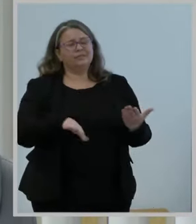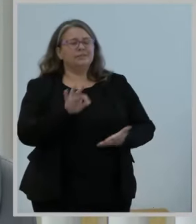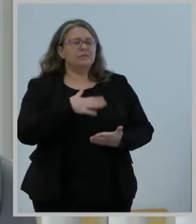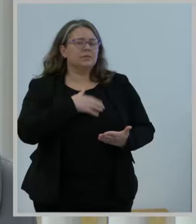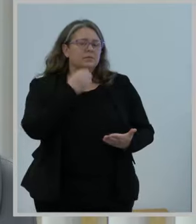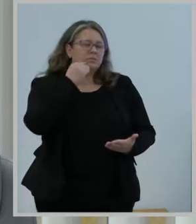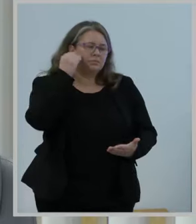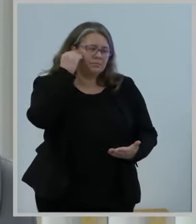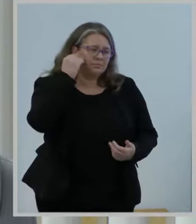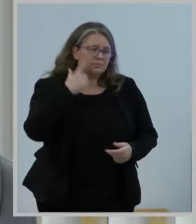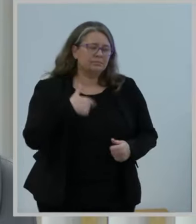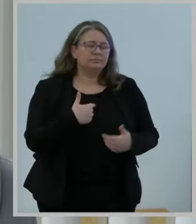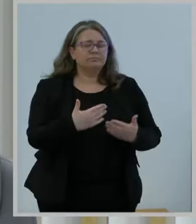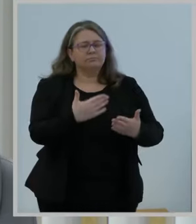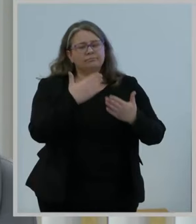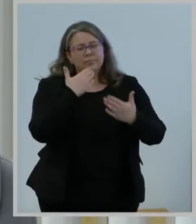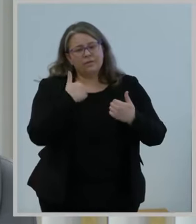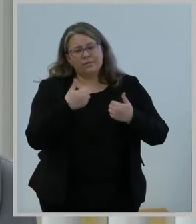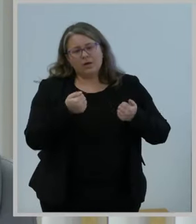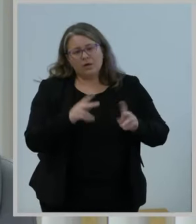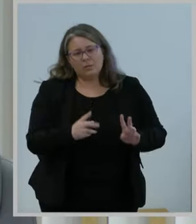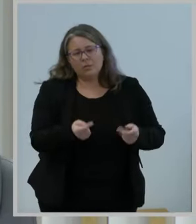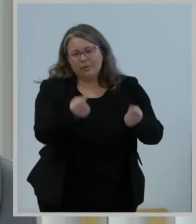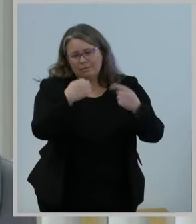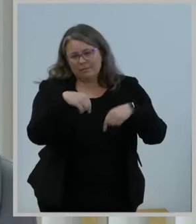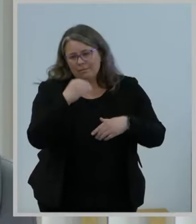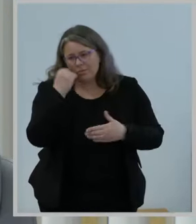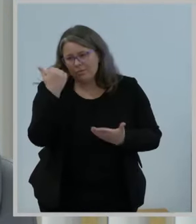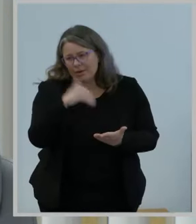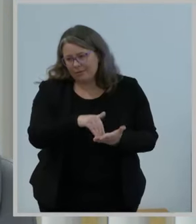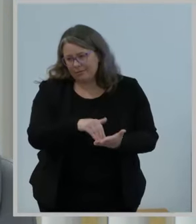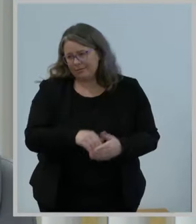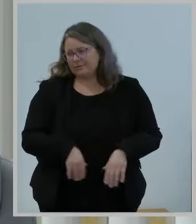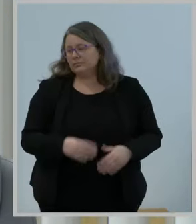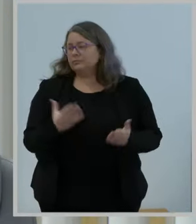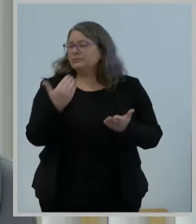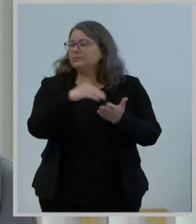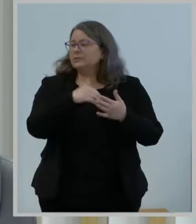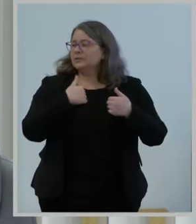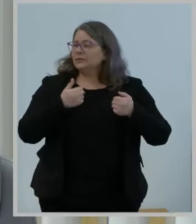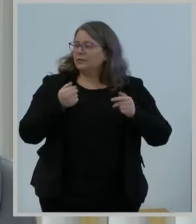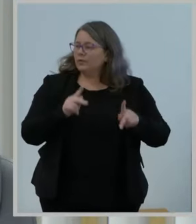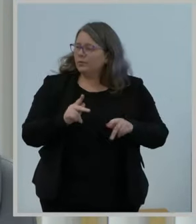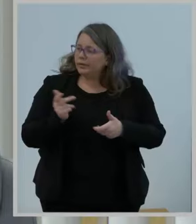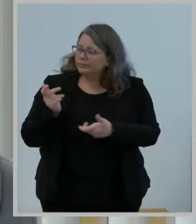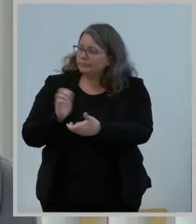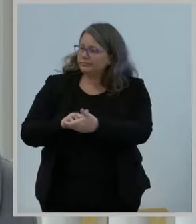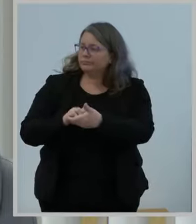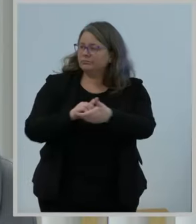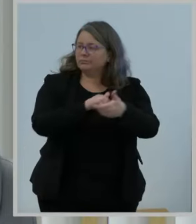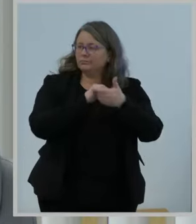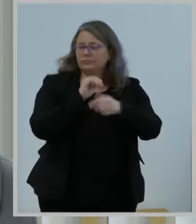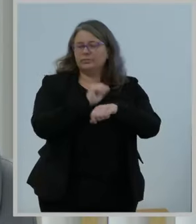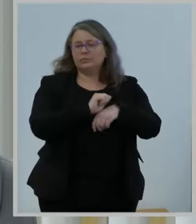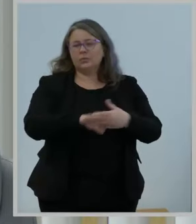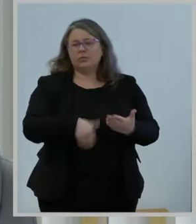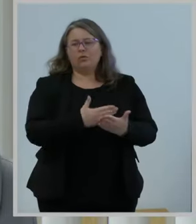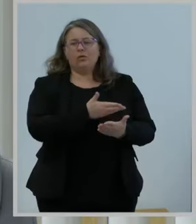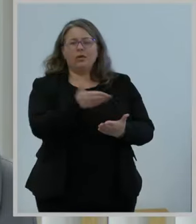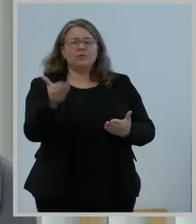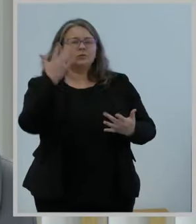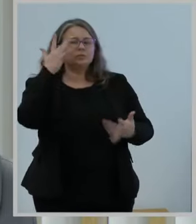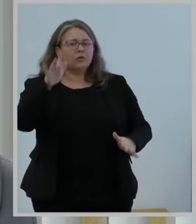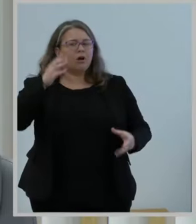opportunity to come home and again work with all these smart, thoughtful, kind, very good-looking,